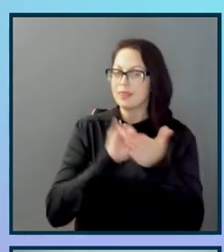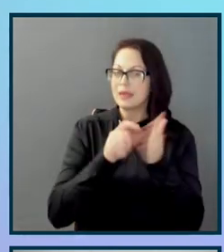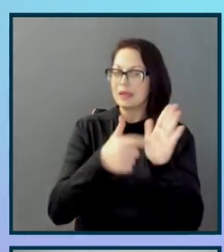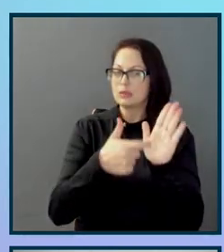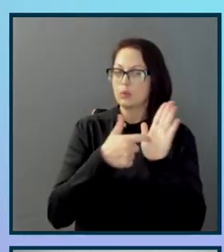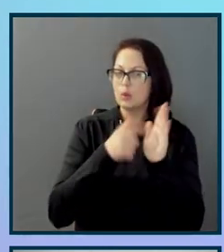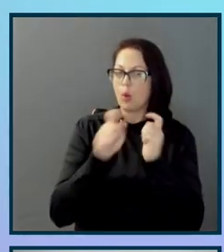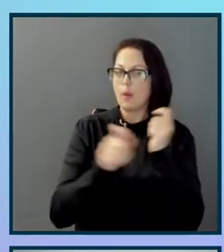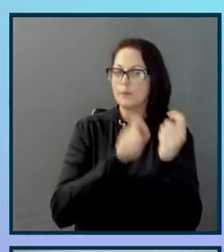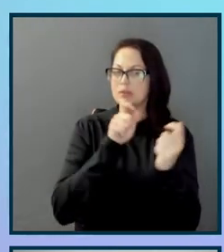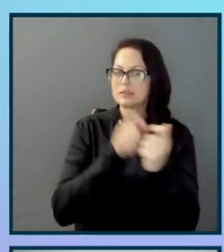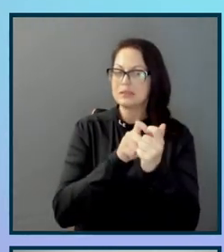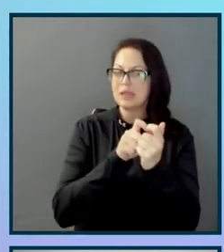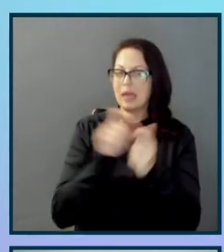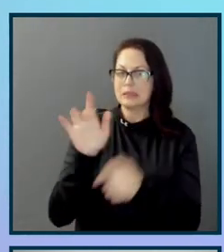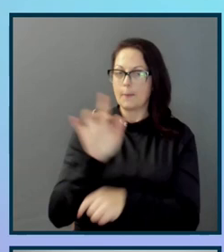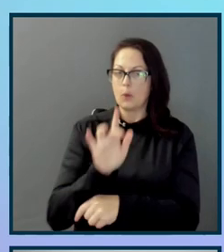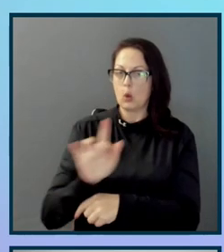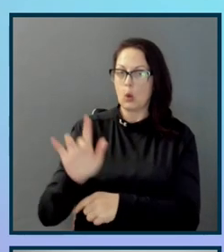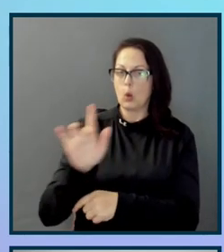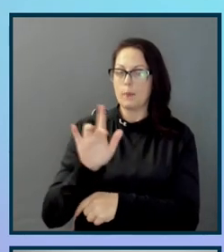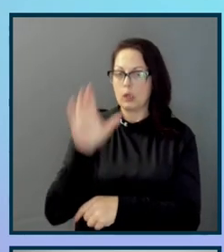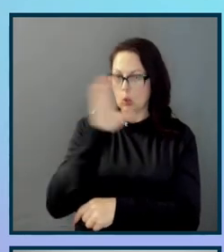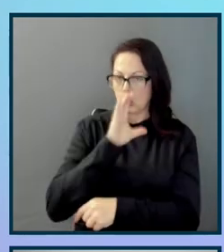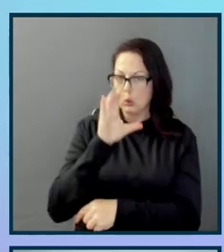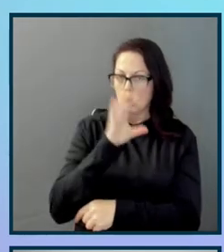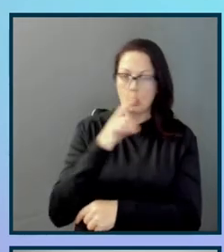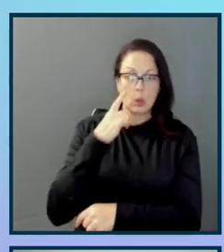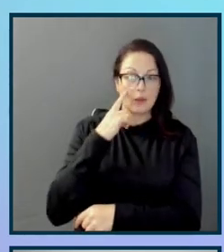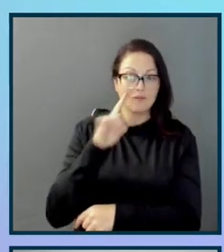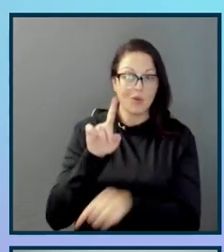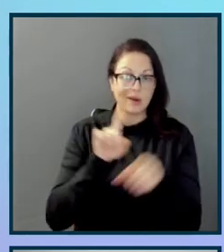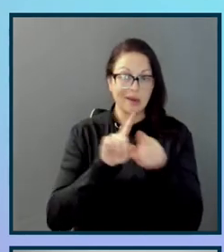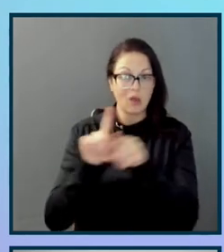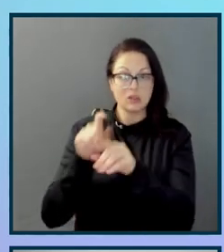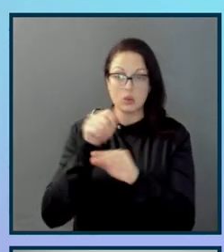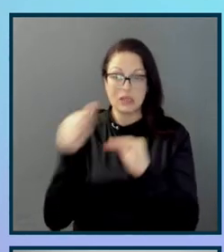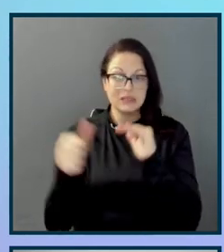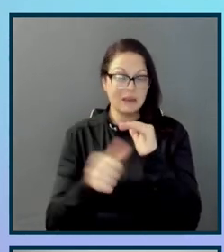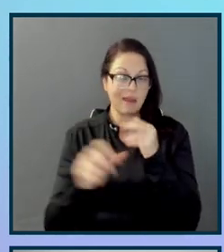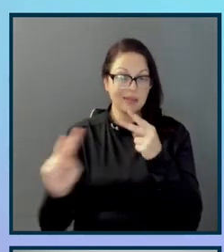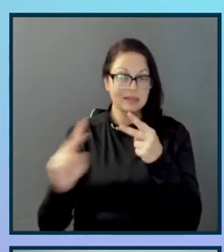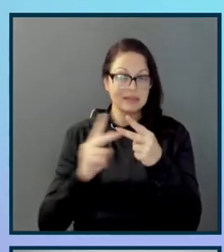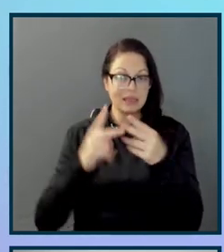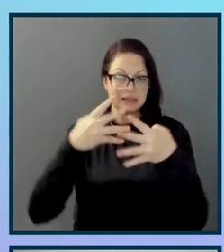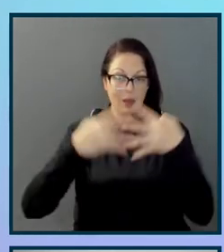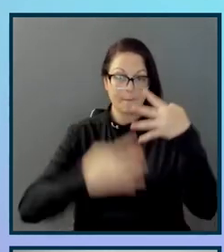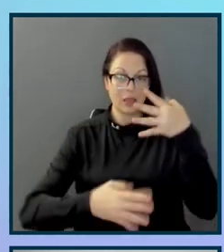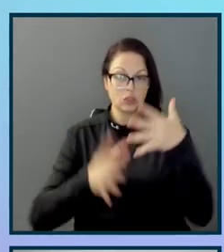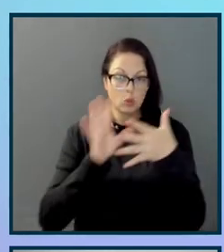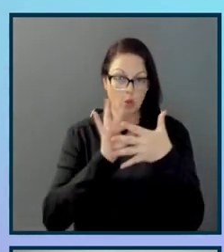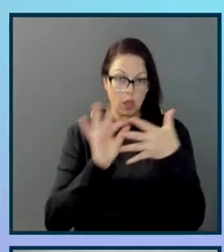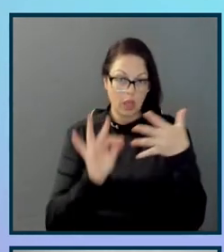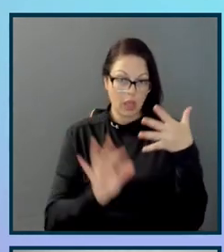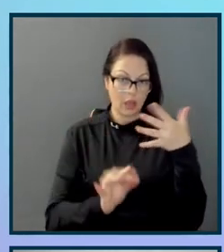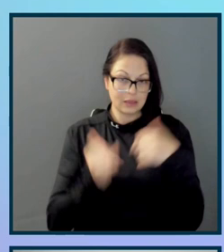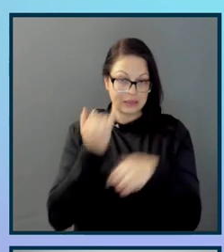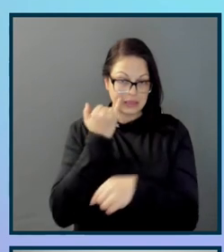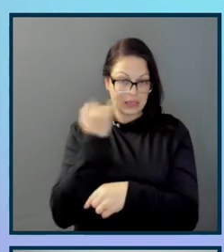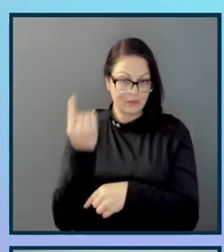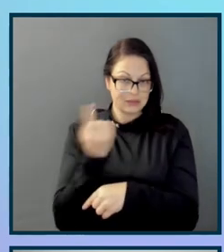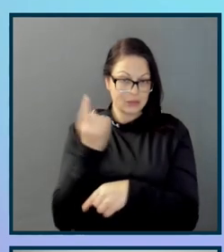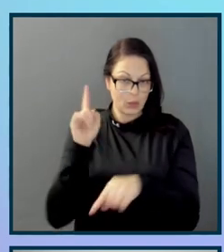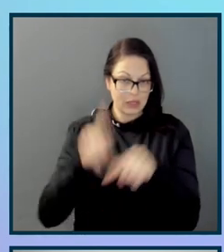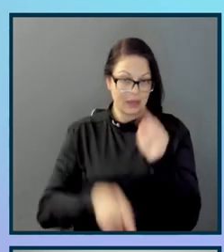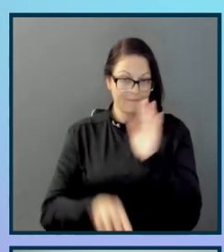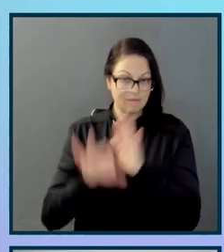to get to the item you're looking for. And that also doesn't hide those secondary menu options in case someone is not finding the option they're looking